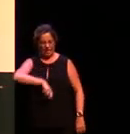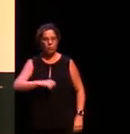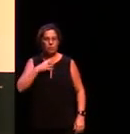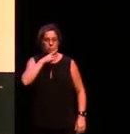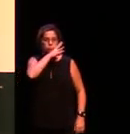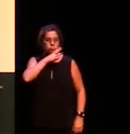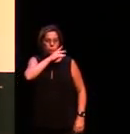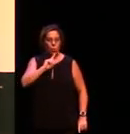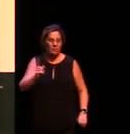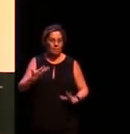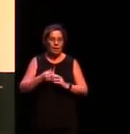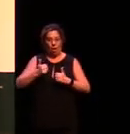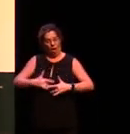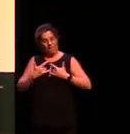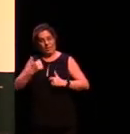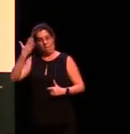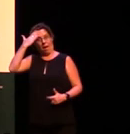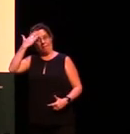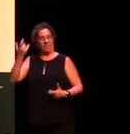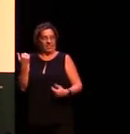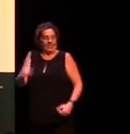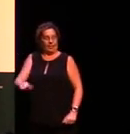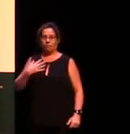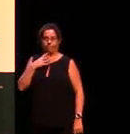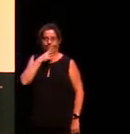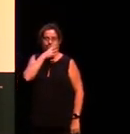I think my mother probably still can't work out what it is I do